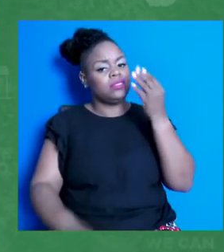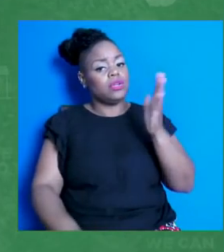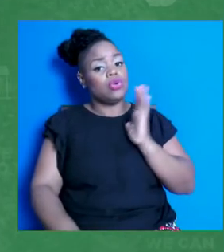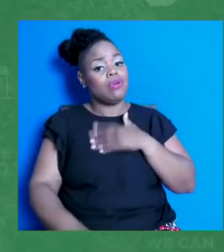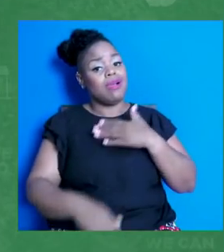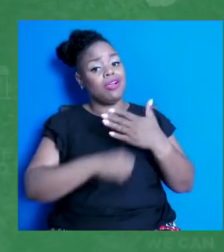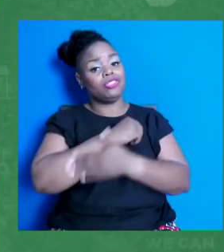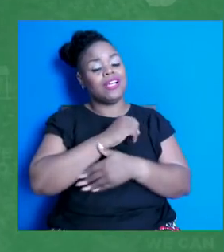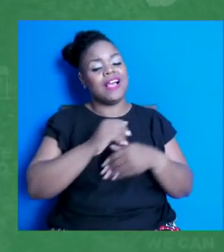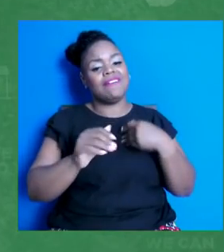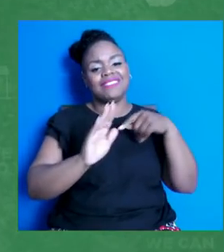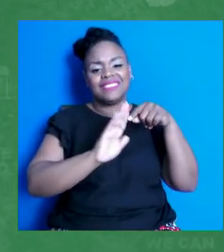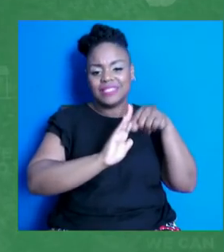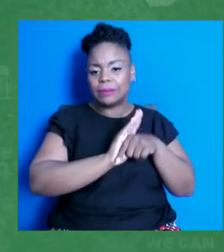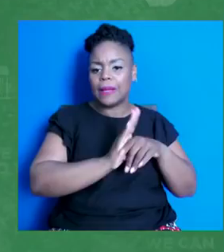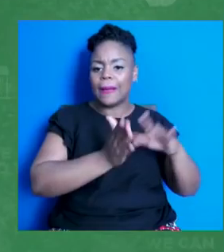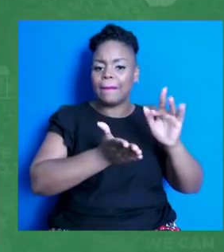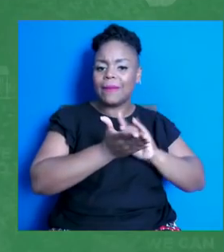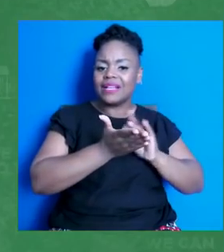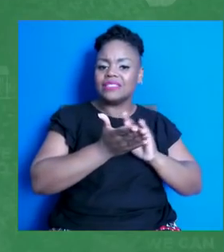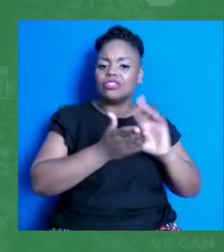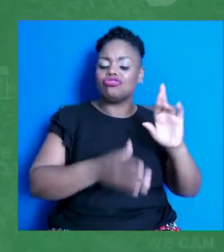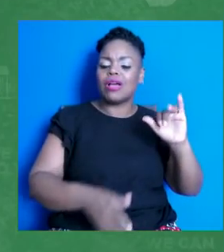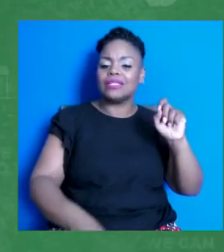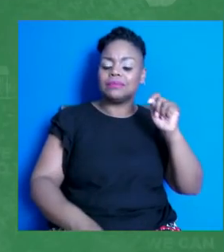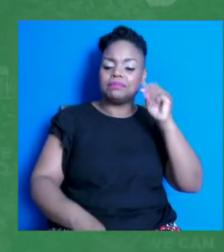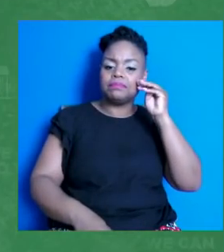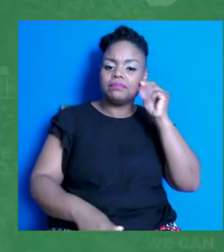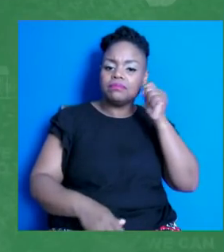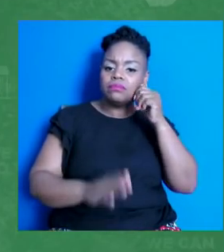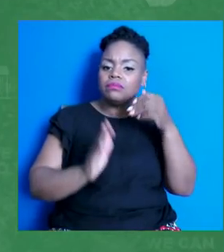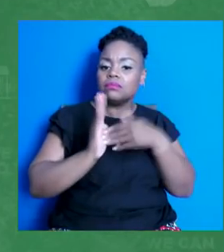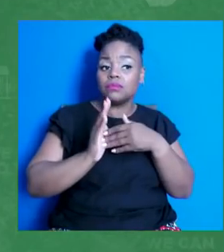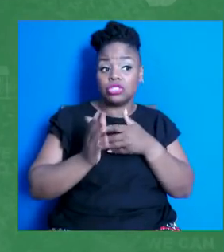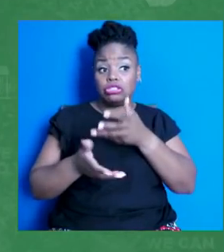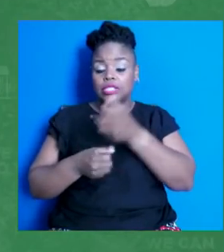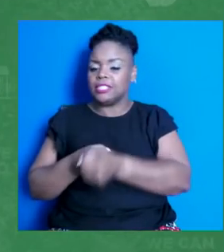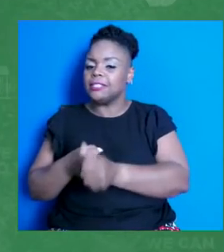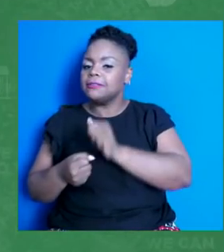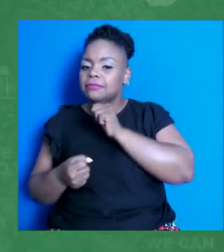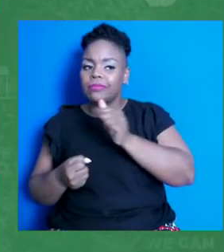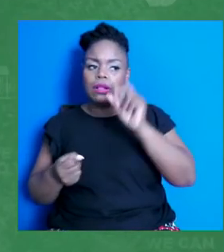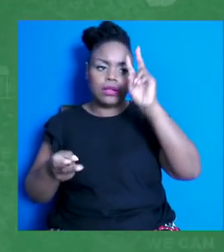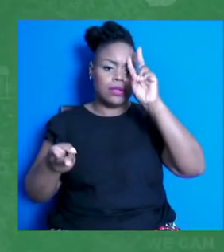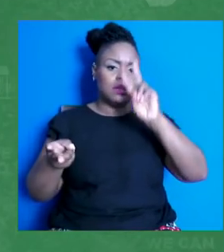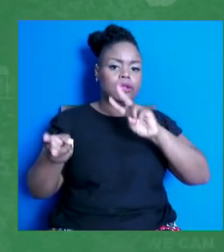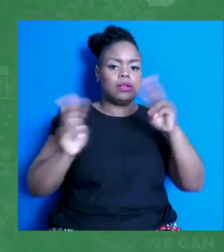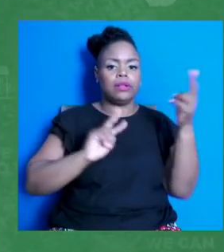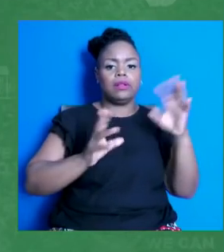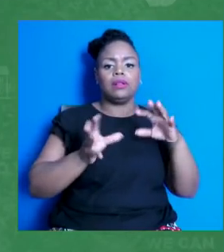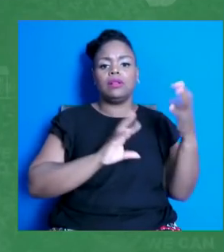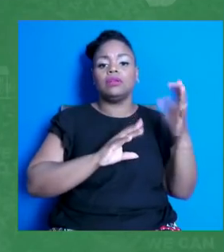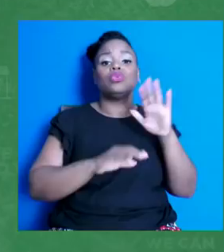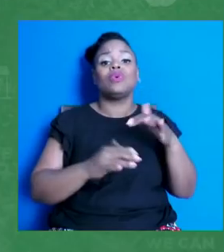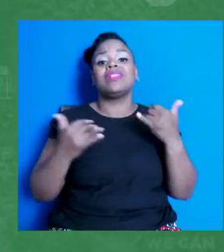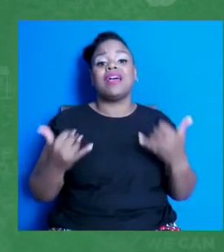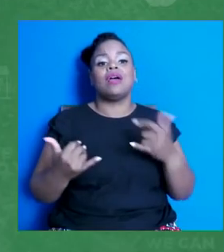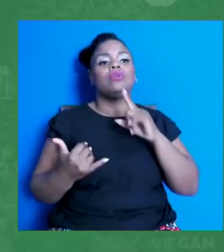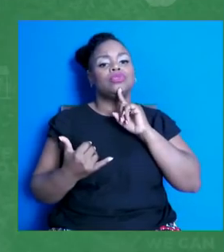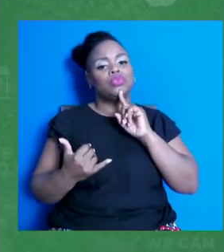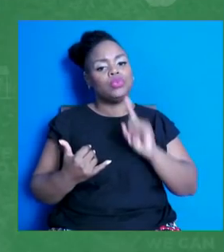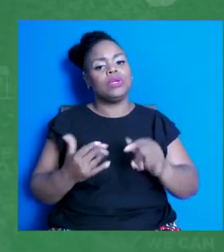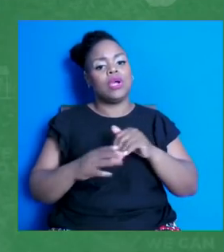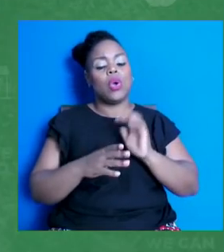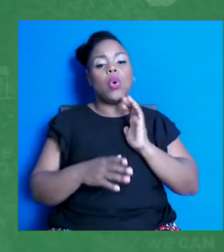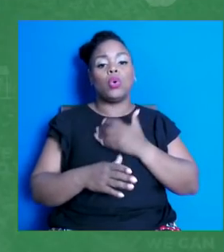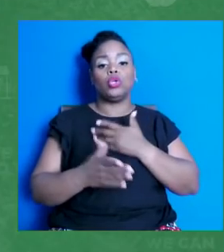hesitancy and mistrust. That must be acknowledged when we're having these conversations. This is particularly true within our service area at Planned Parenthood